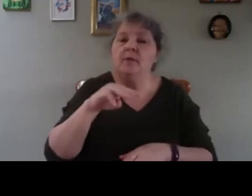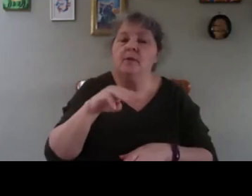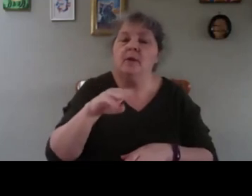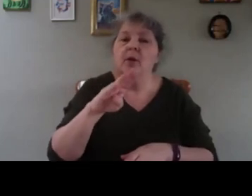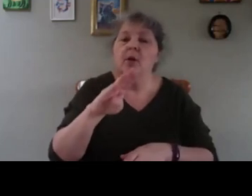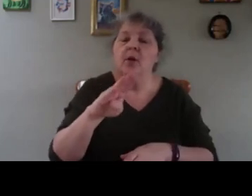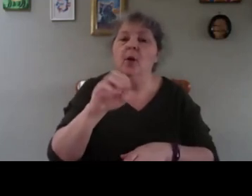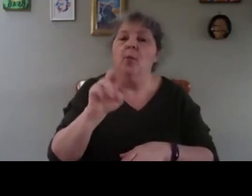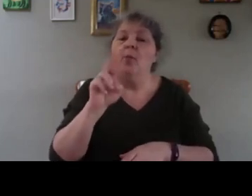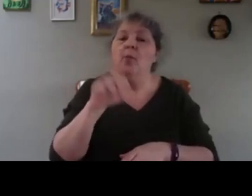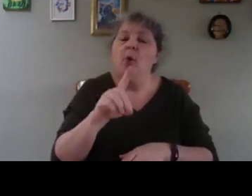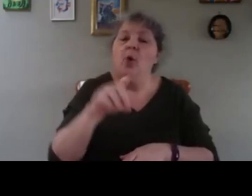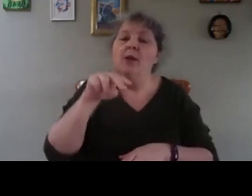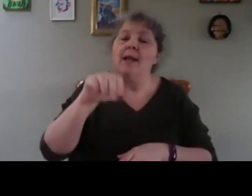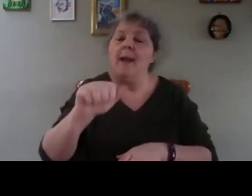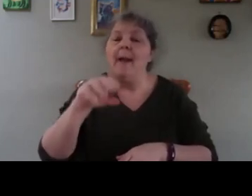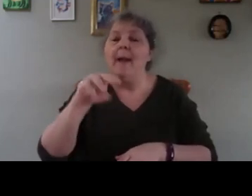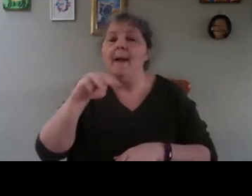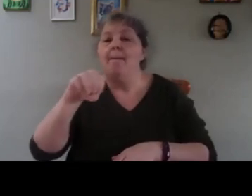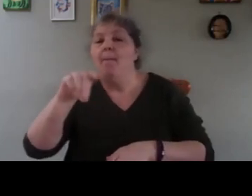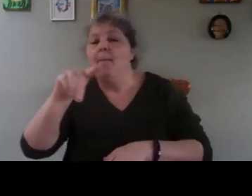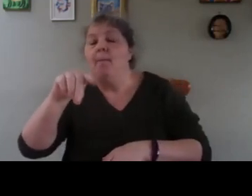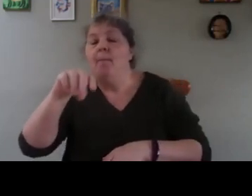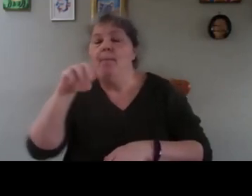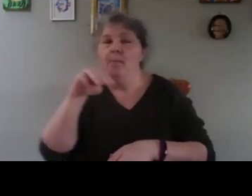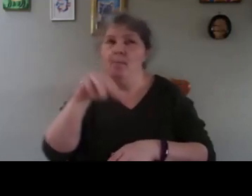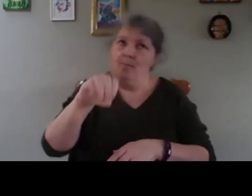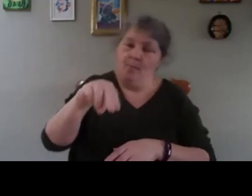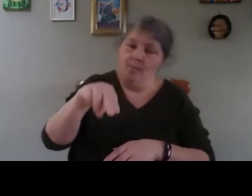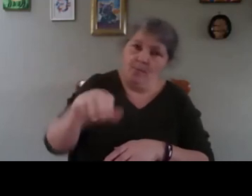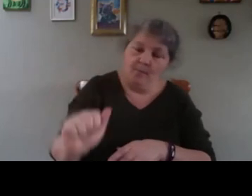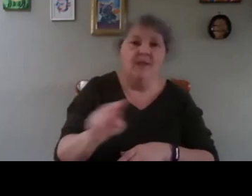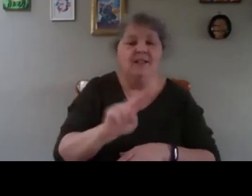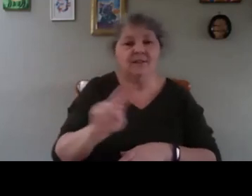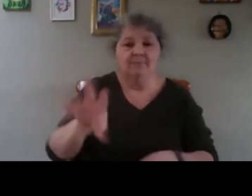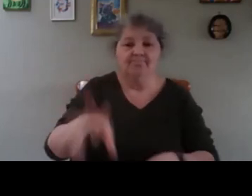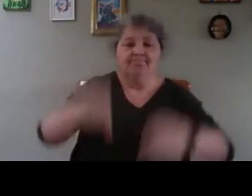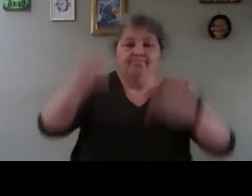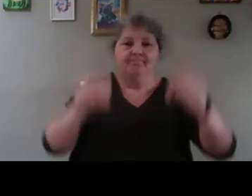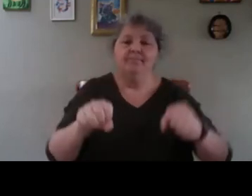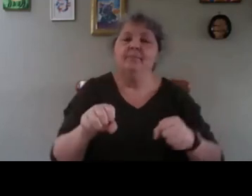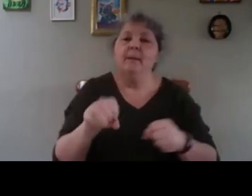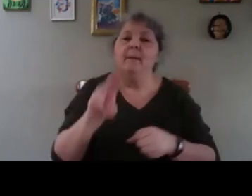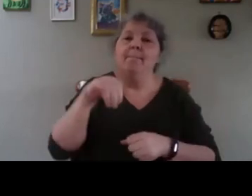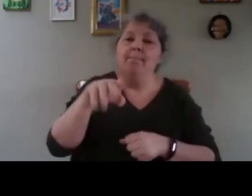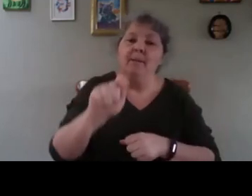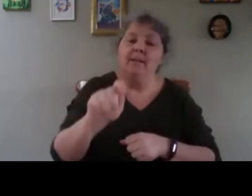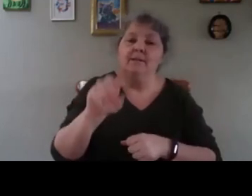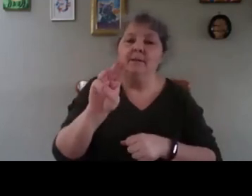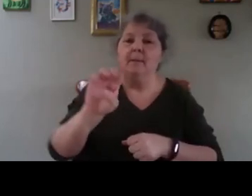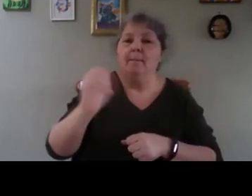extracting peat moss anymore, meaning that the cheap supply